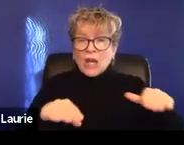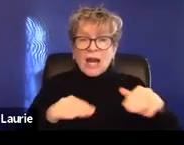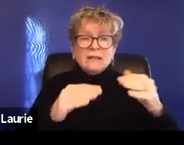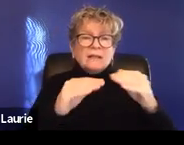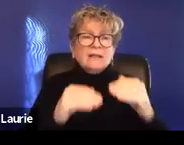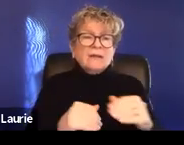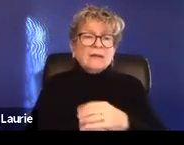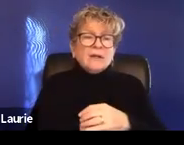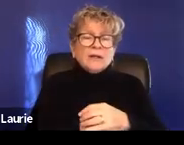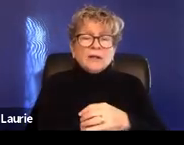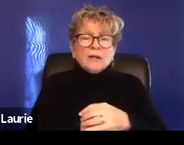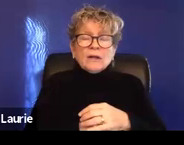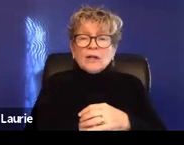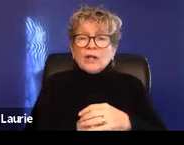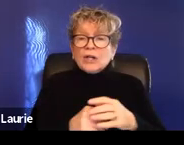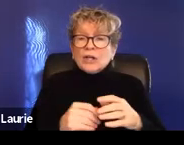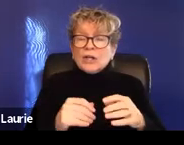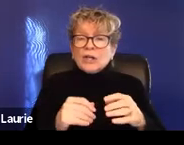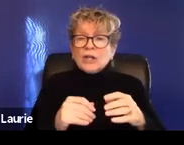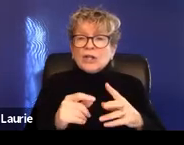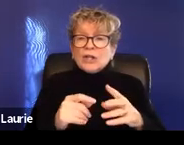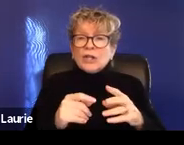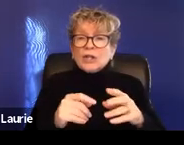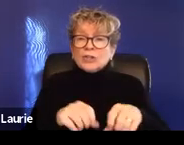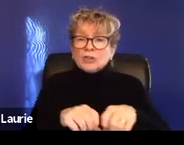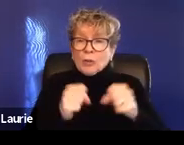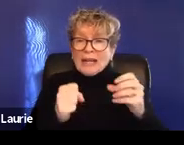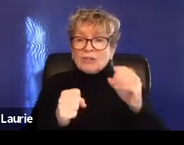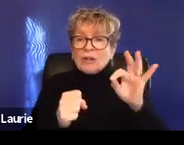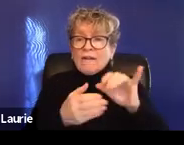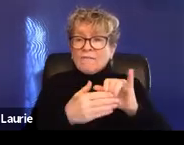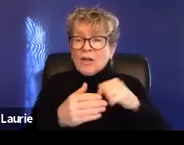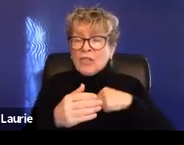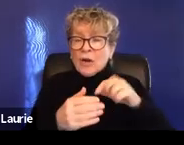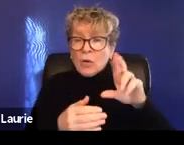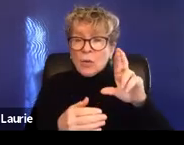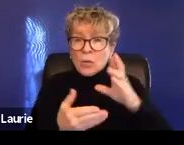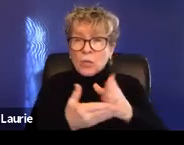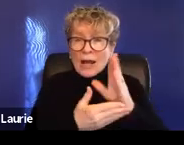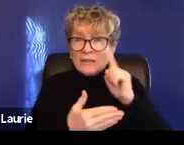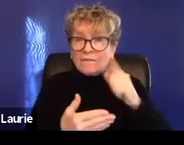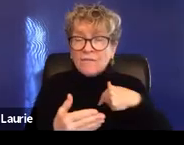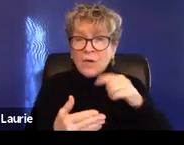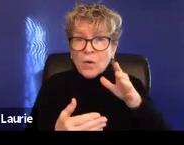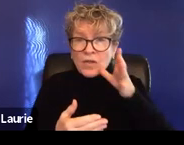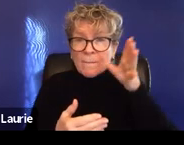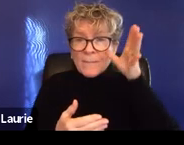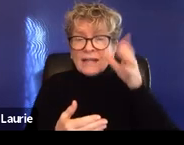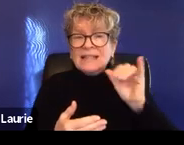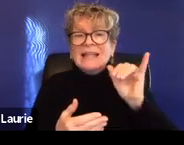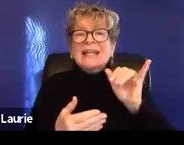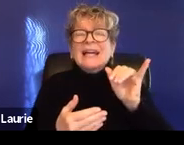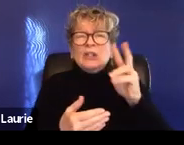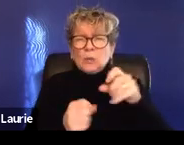Uh, it's been about two years, but there has been statutory changes where if a child is born